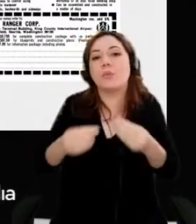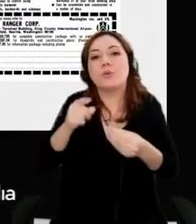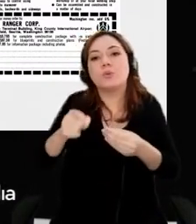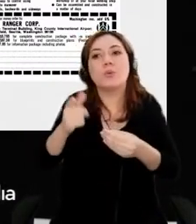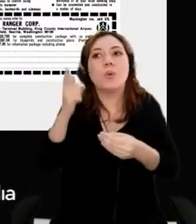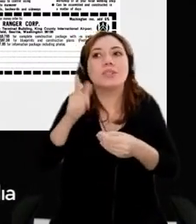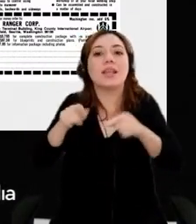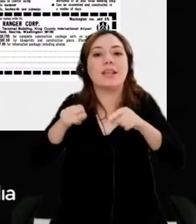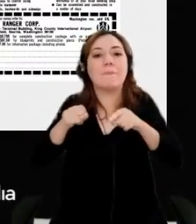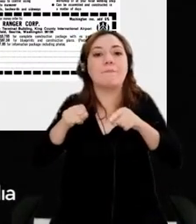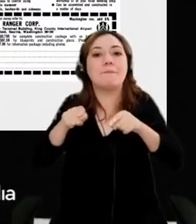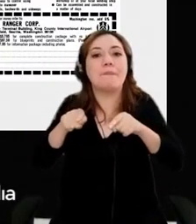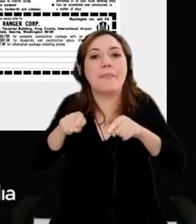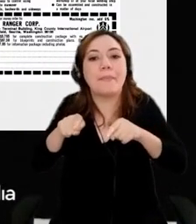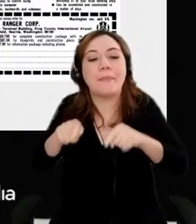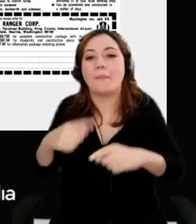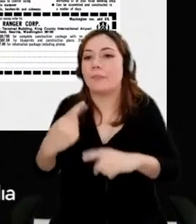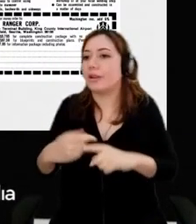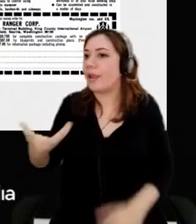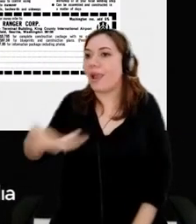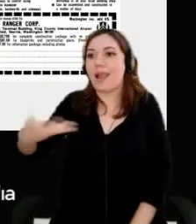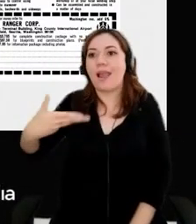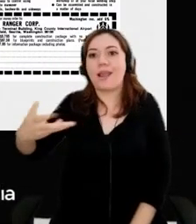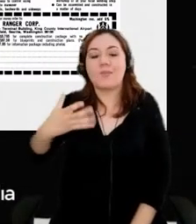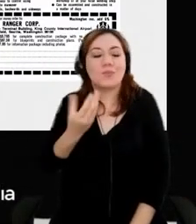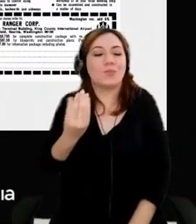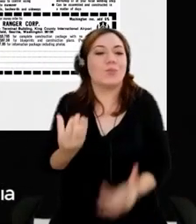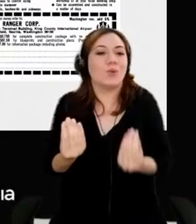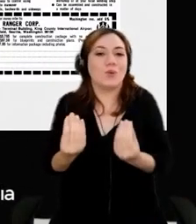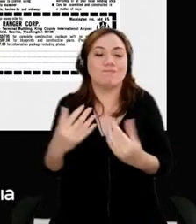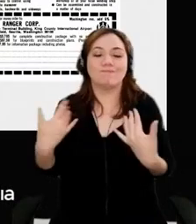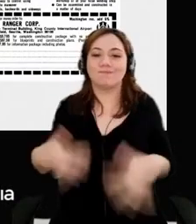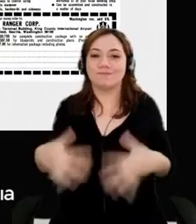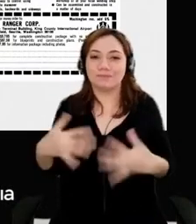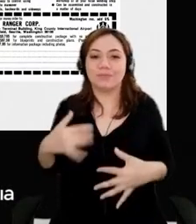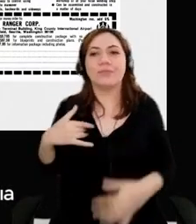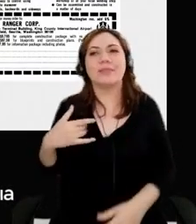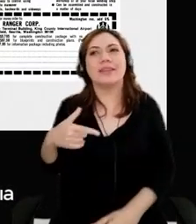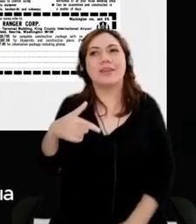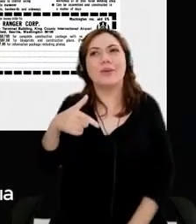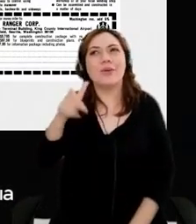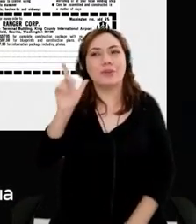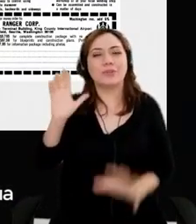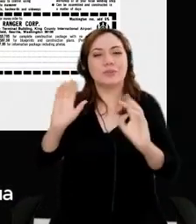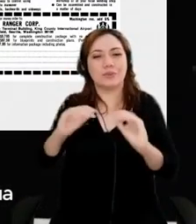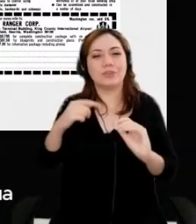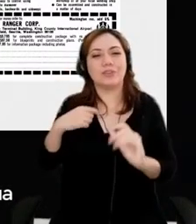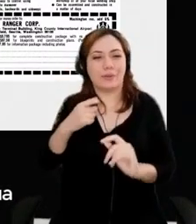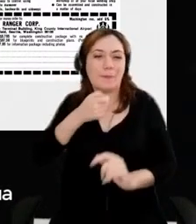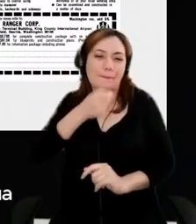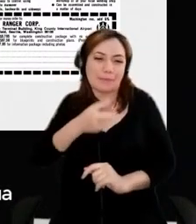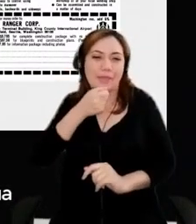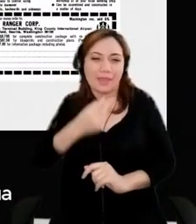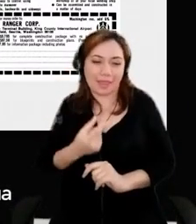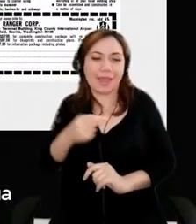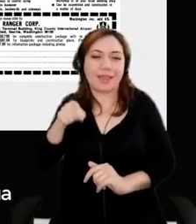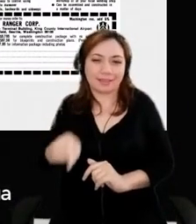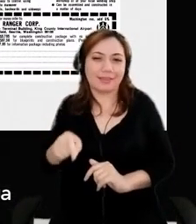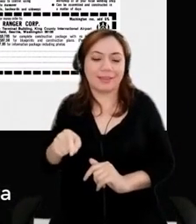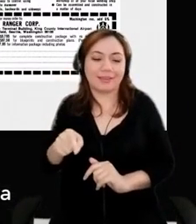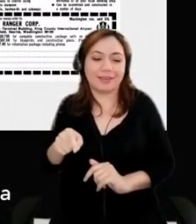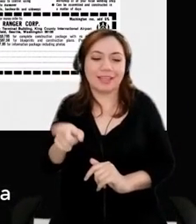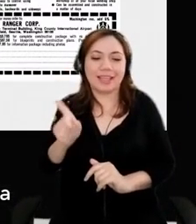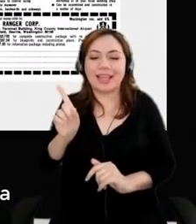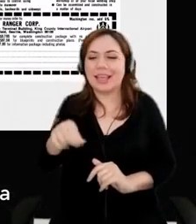fast. You know, we made a joke. This was last night about a technology. And I said, it'll be done. I said, it'll be about an